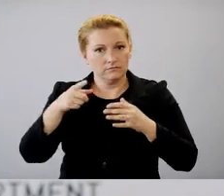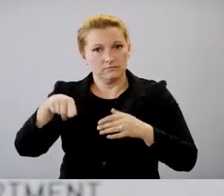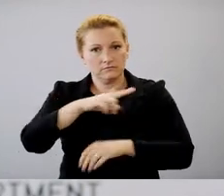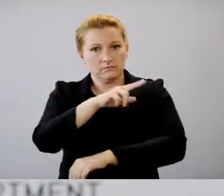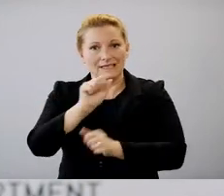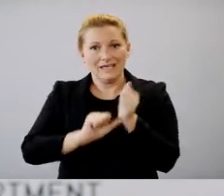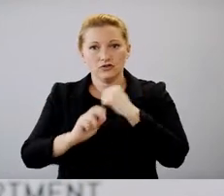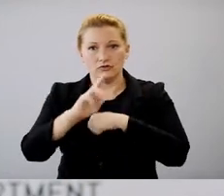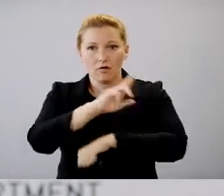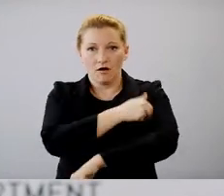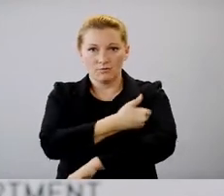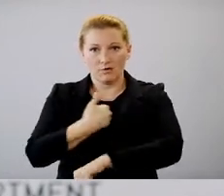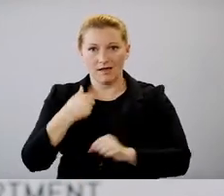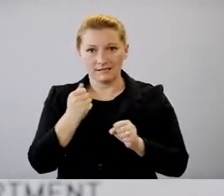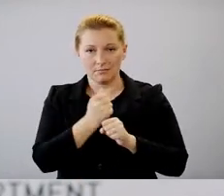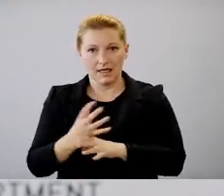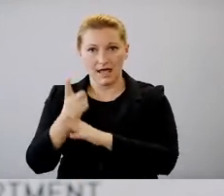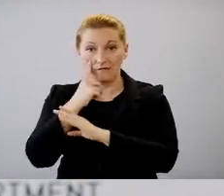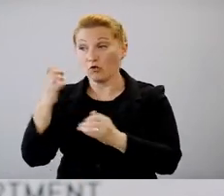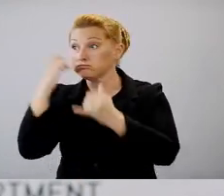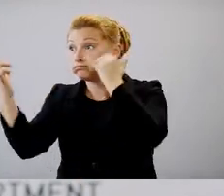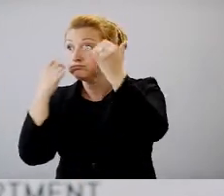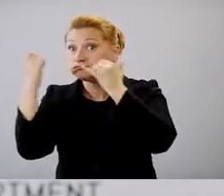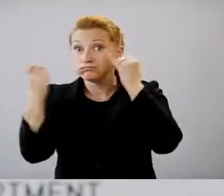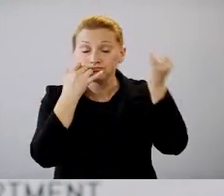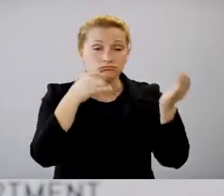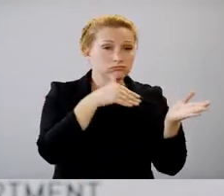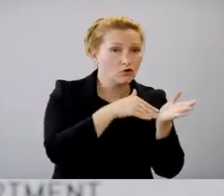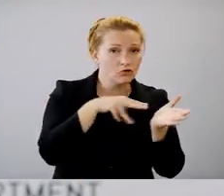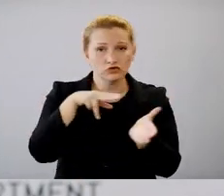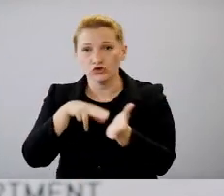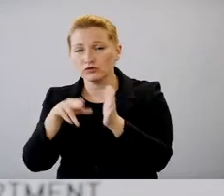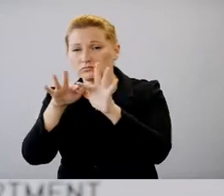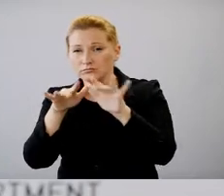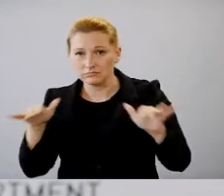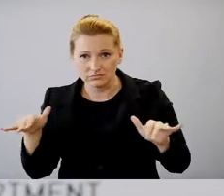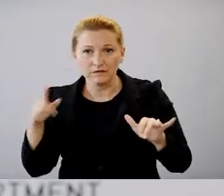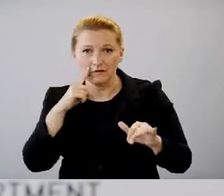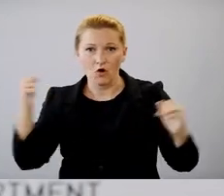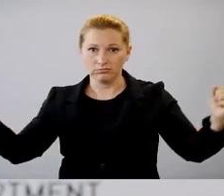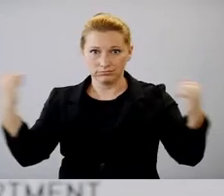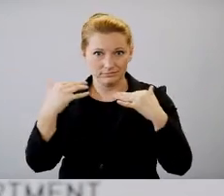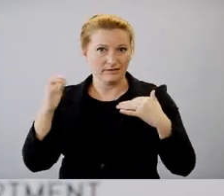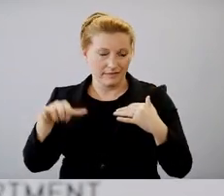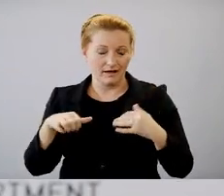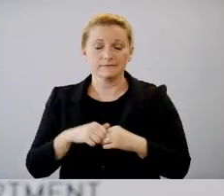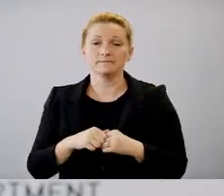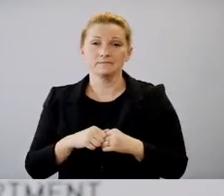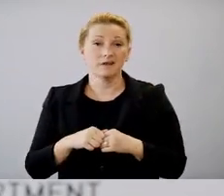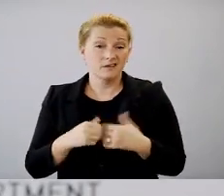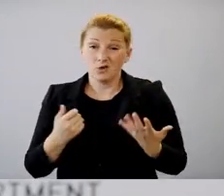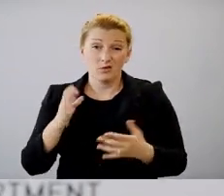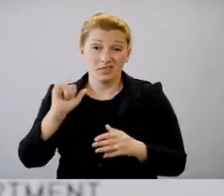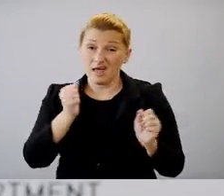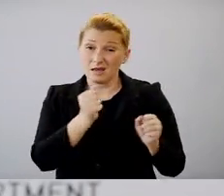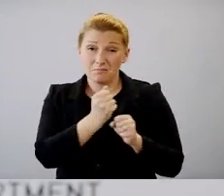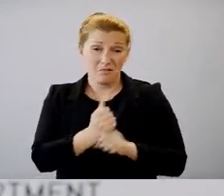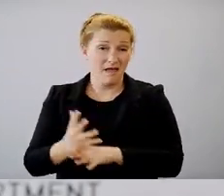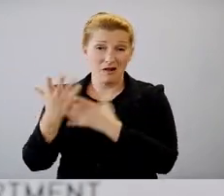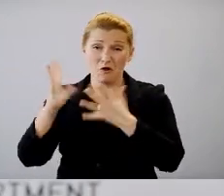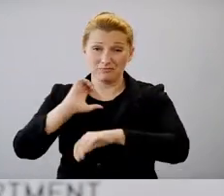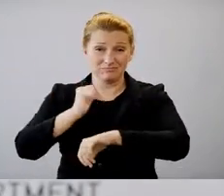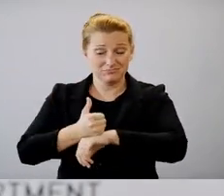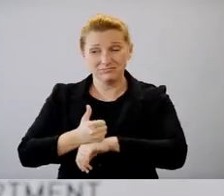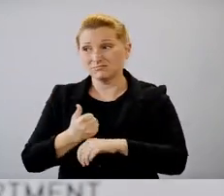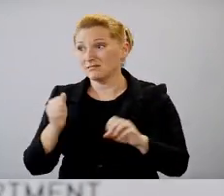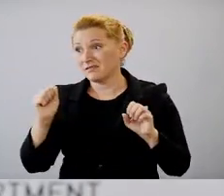still have the same types of strategies that they had during previous surges, you know, whether they want to bring in traveling